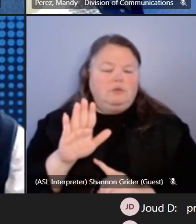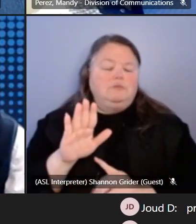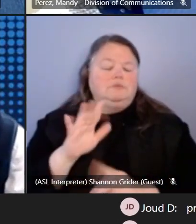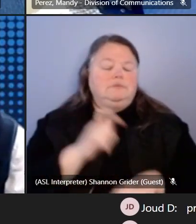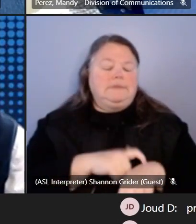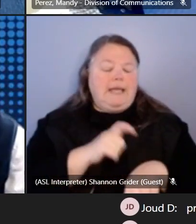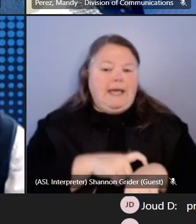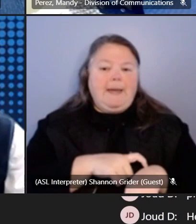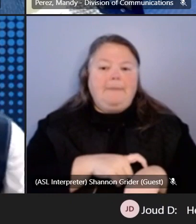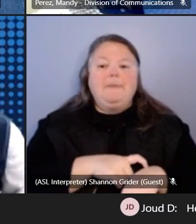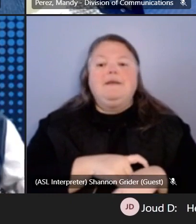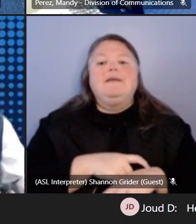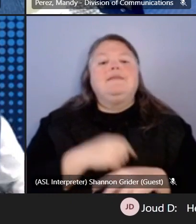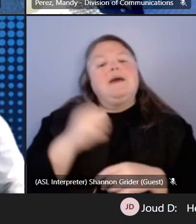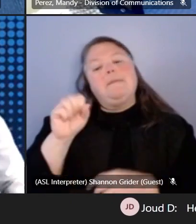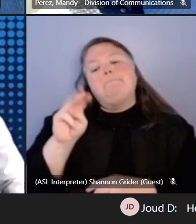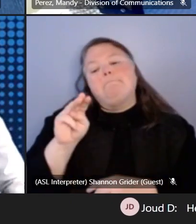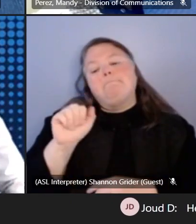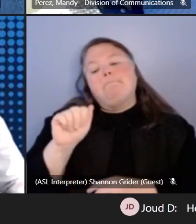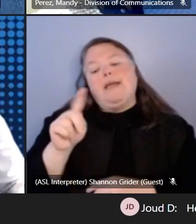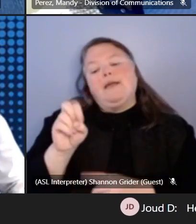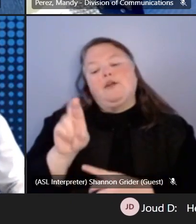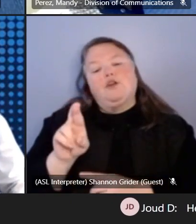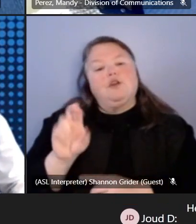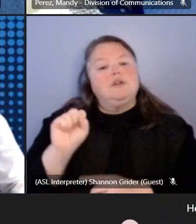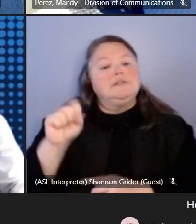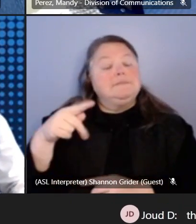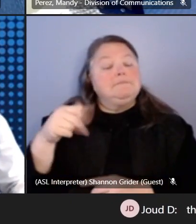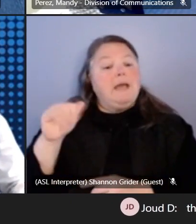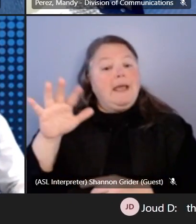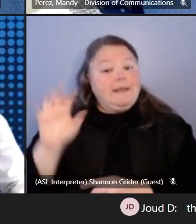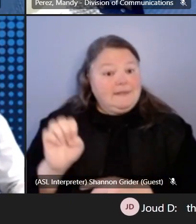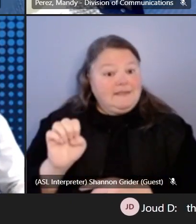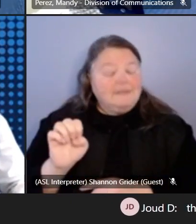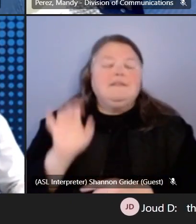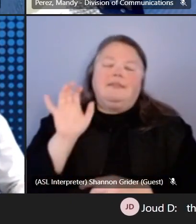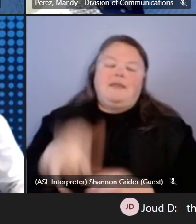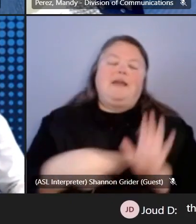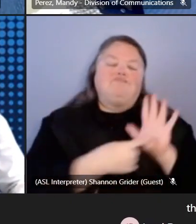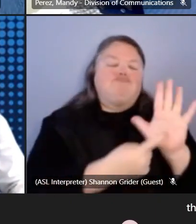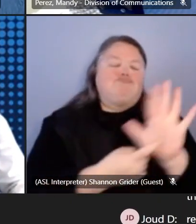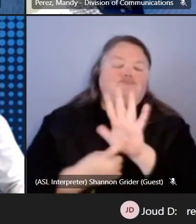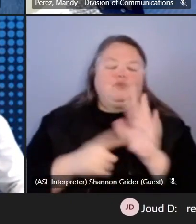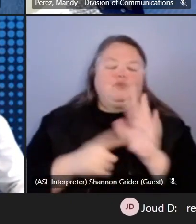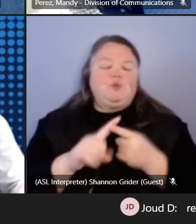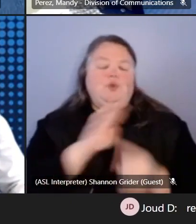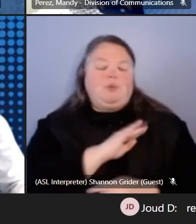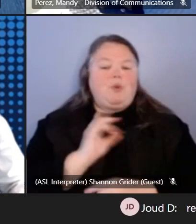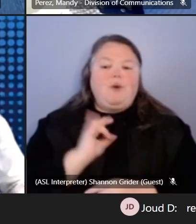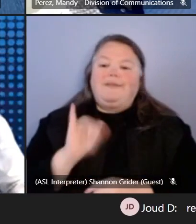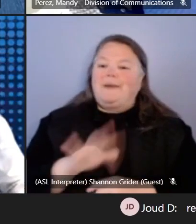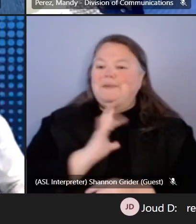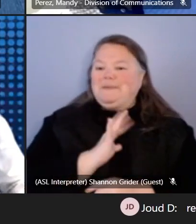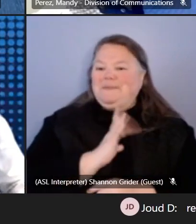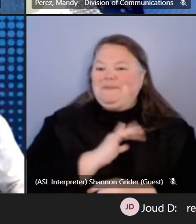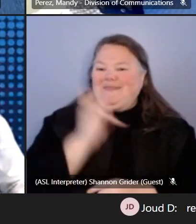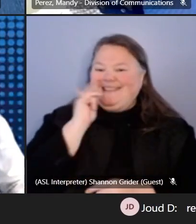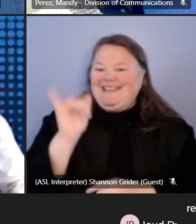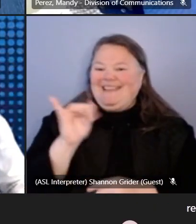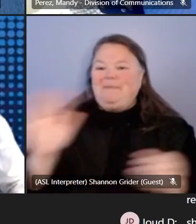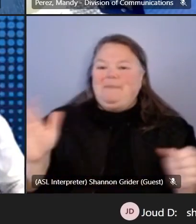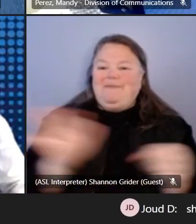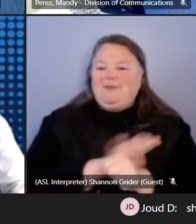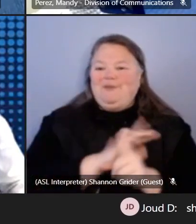with the makerspace and those types of things and art recommendations, so she brought that to the board and shared that. So that was really great seeing that come full